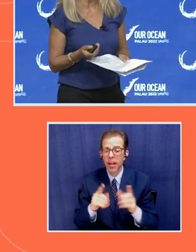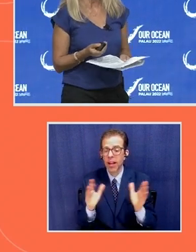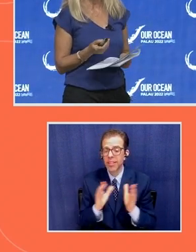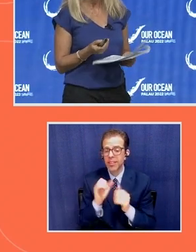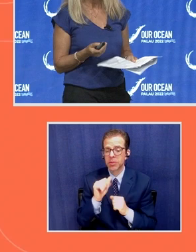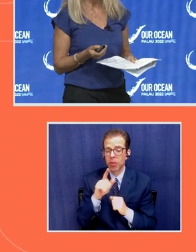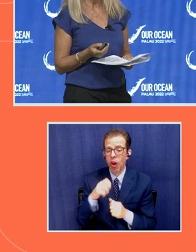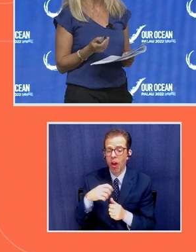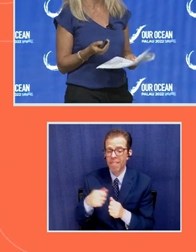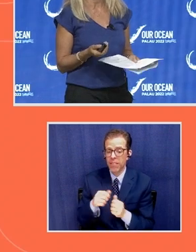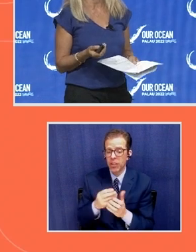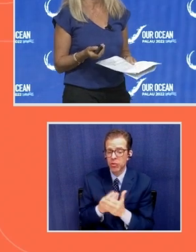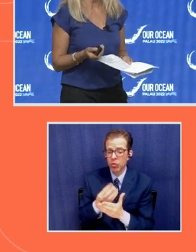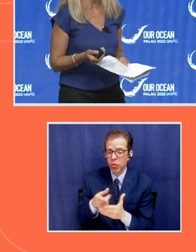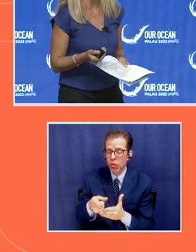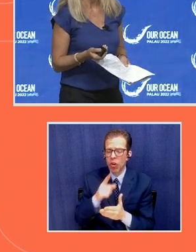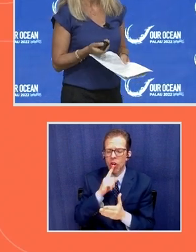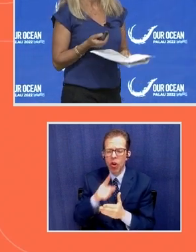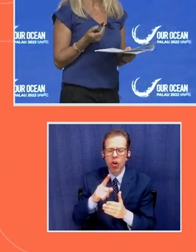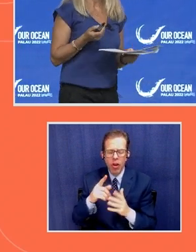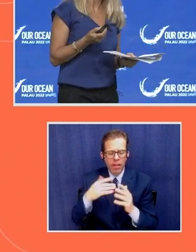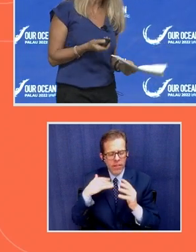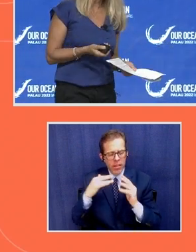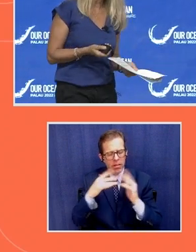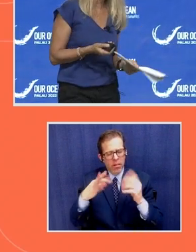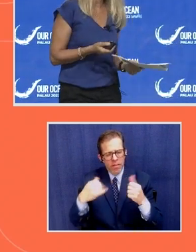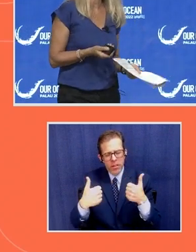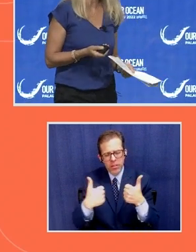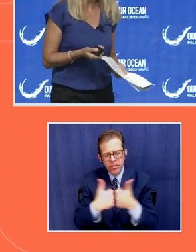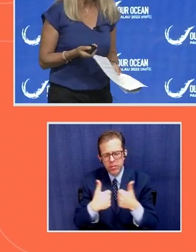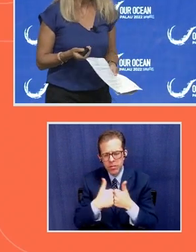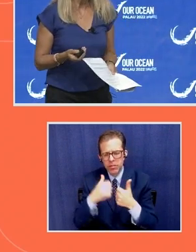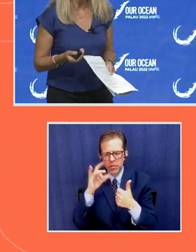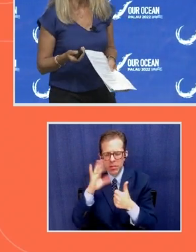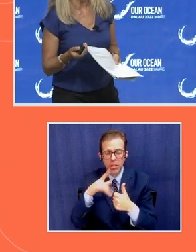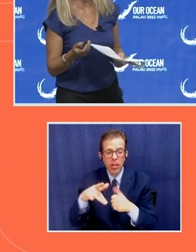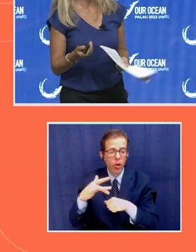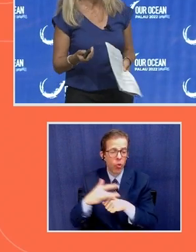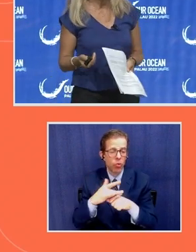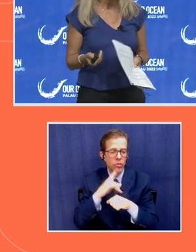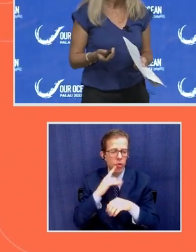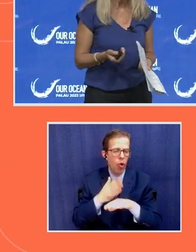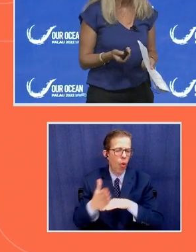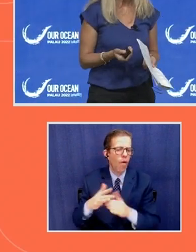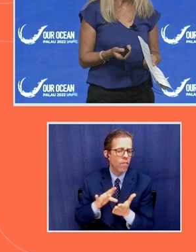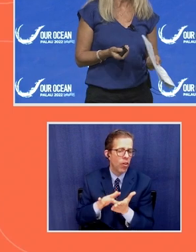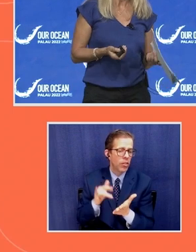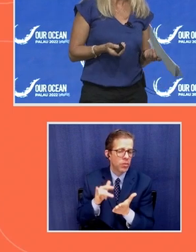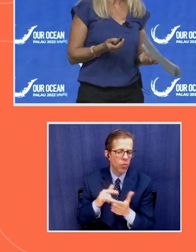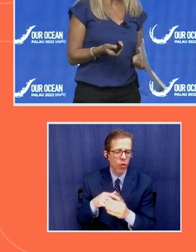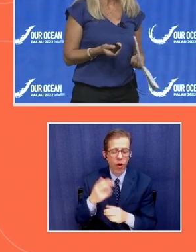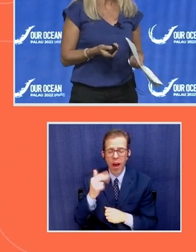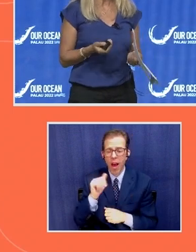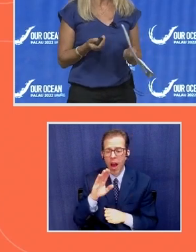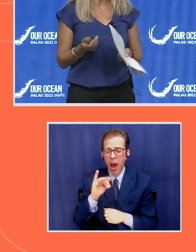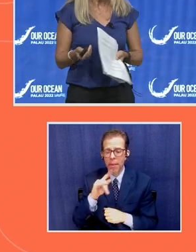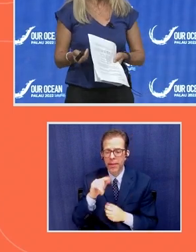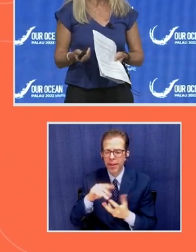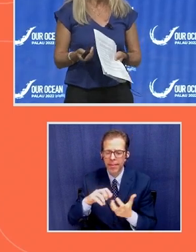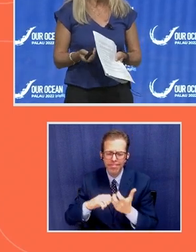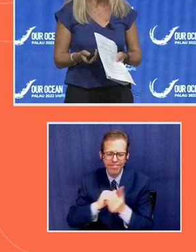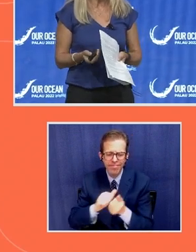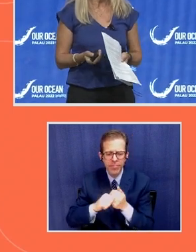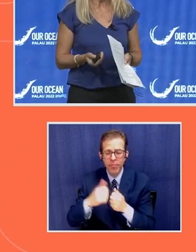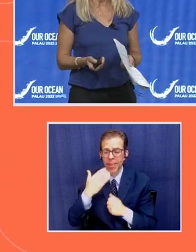a range of threats and challenges. Resources are overexploited, habitats are degraded, heat waves have